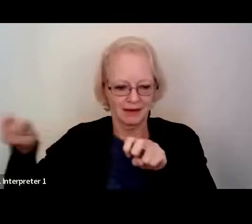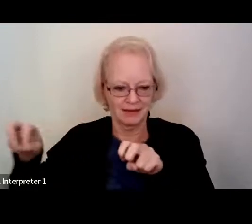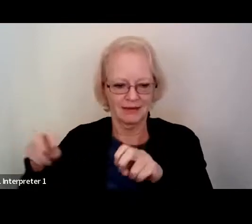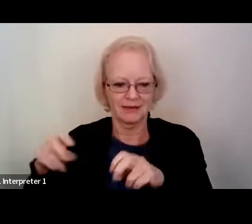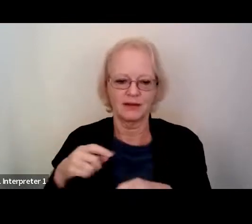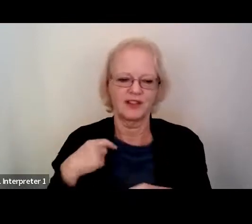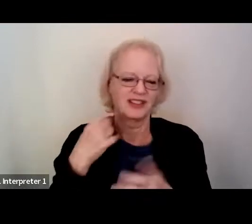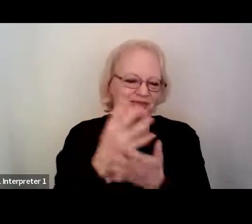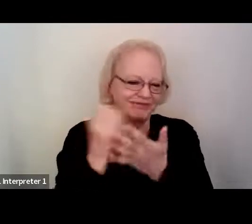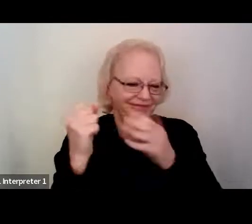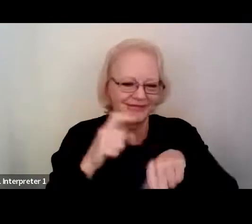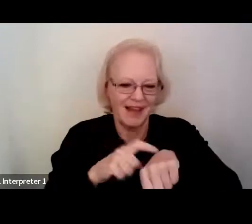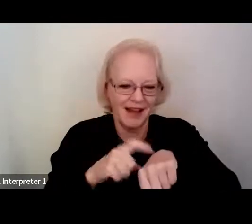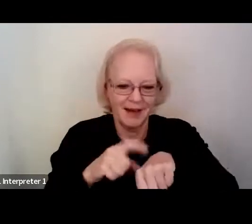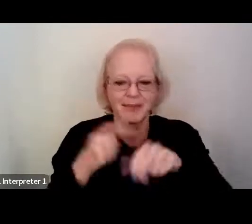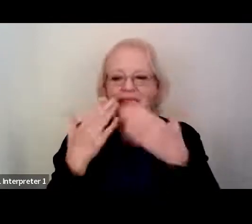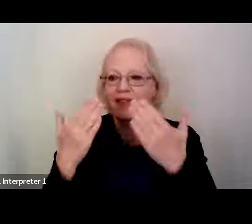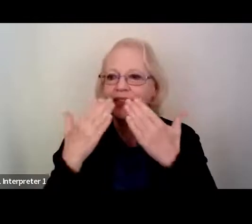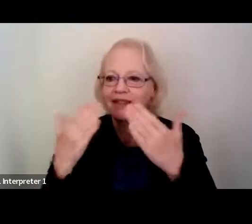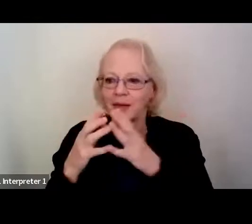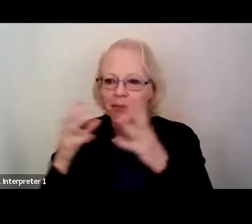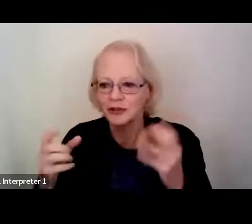Thank you so much for participating.